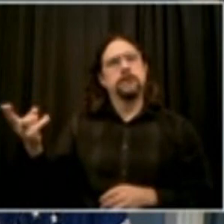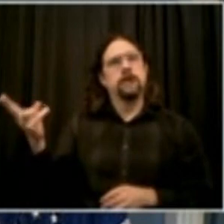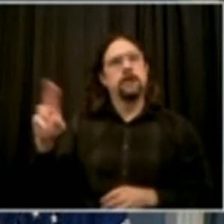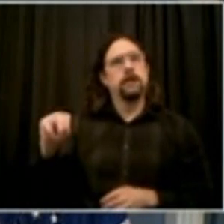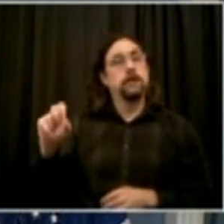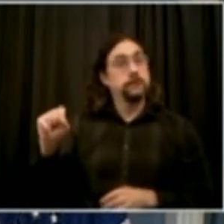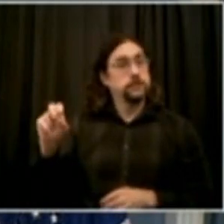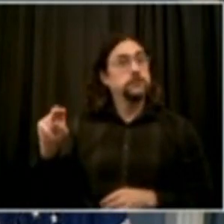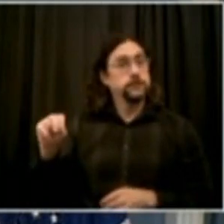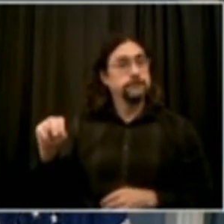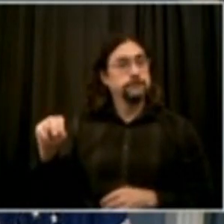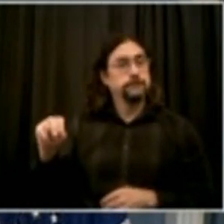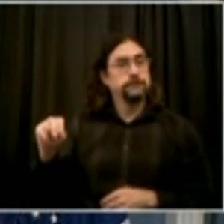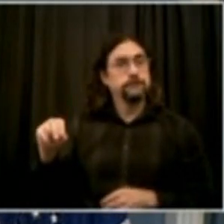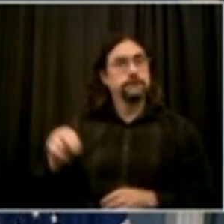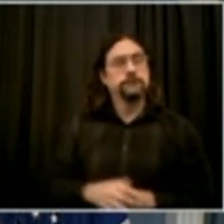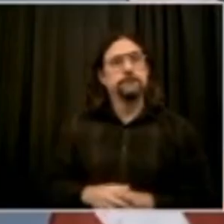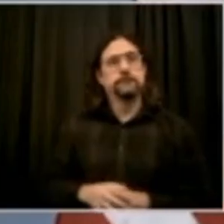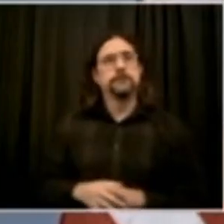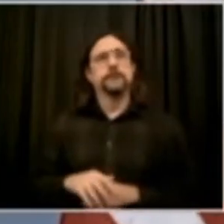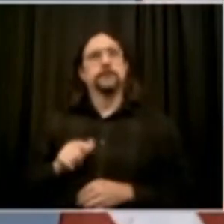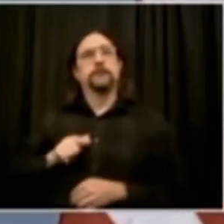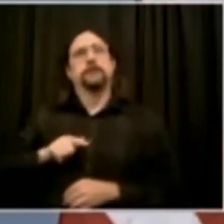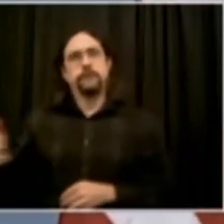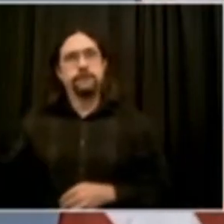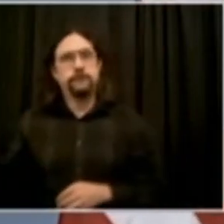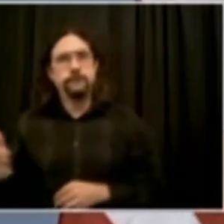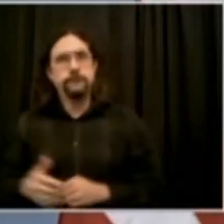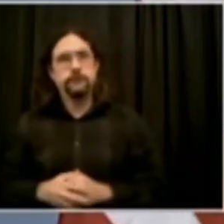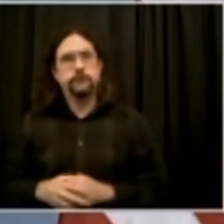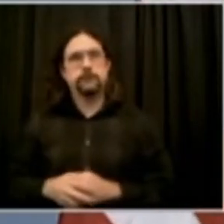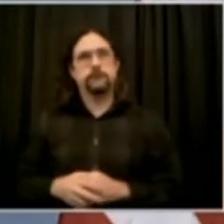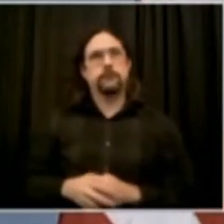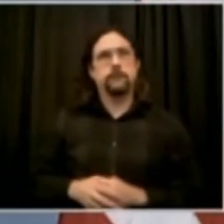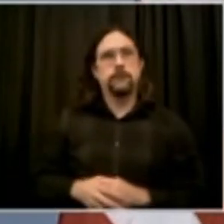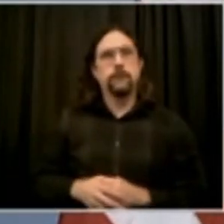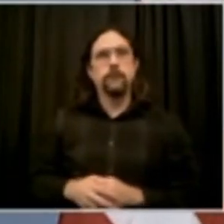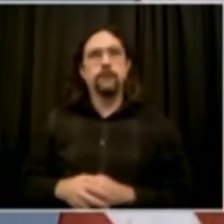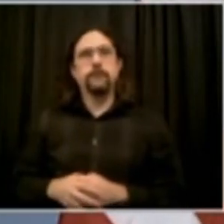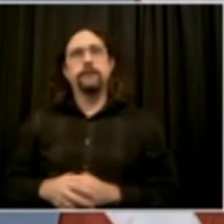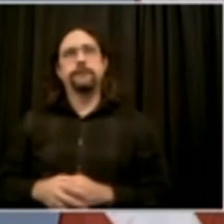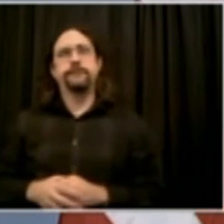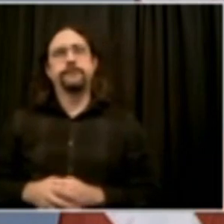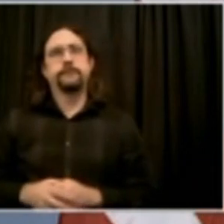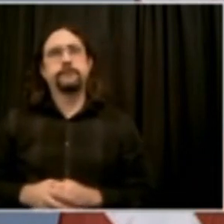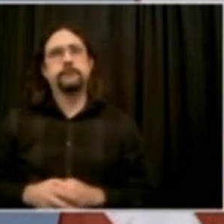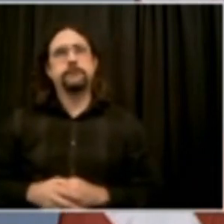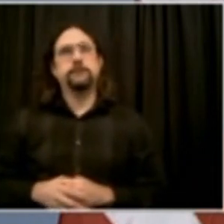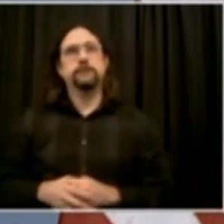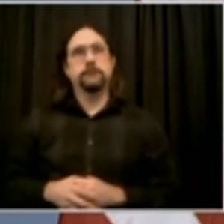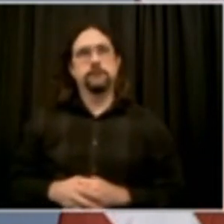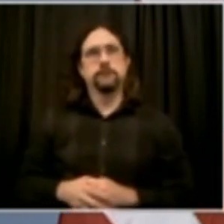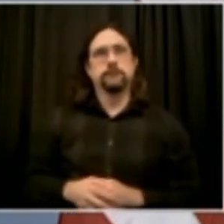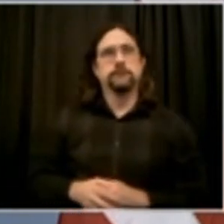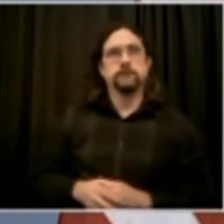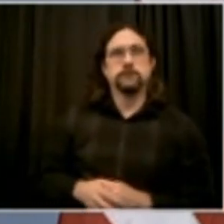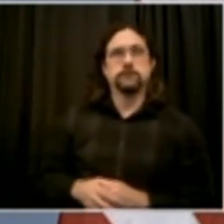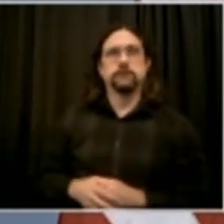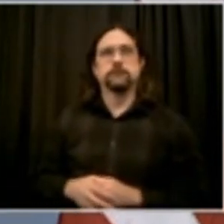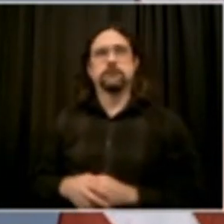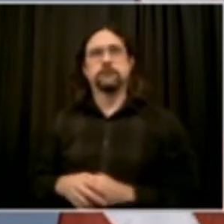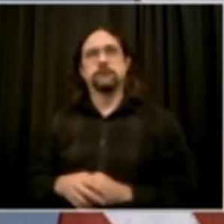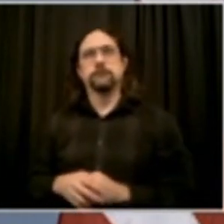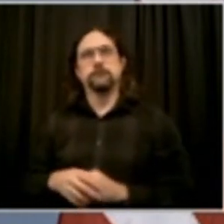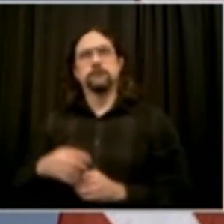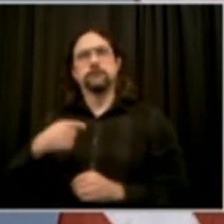mentioned, the Take Care arm of the Test and Trace Corps is responsible for ensuring that New Yorkers have what they need to safely separate. To date, this